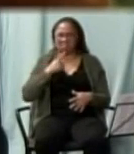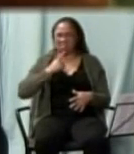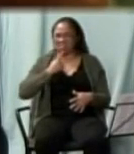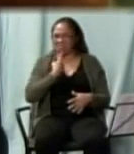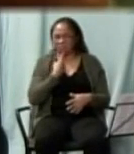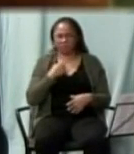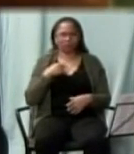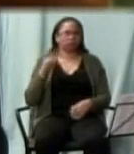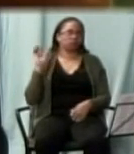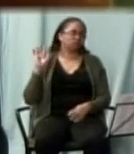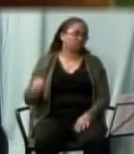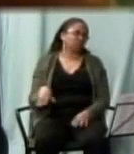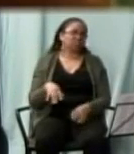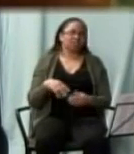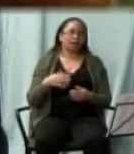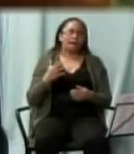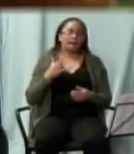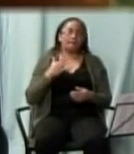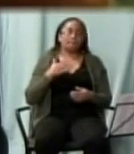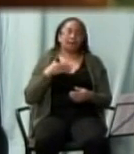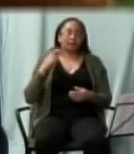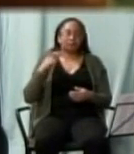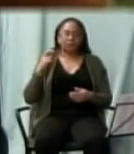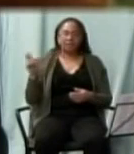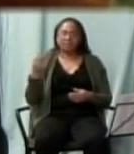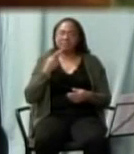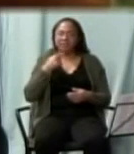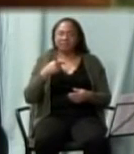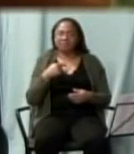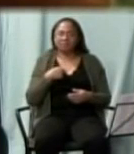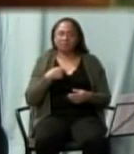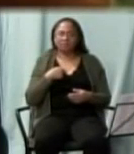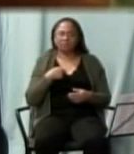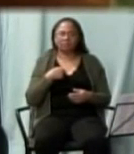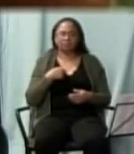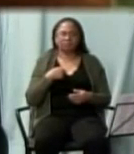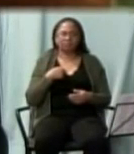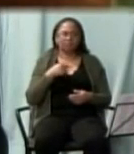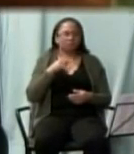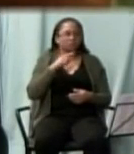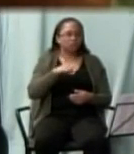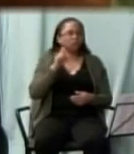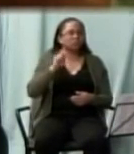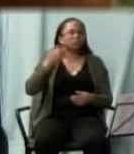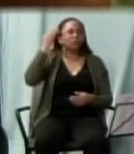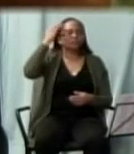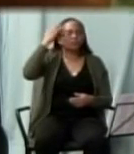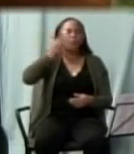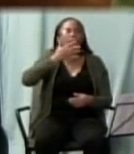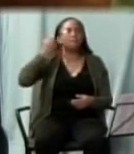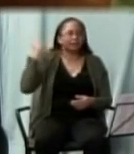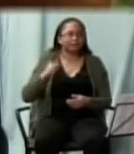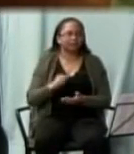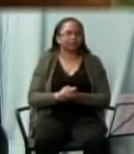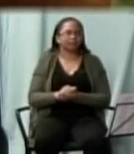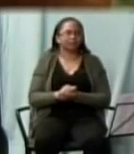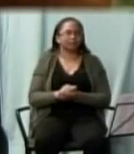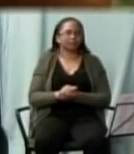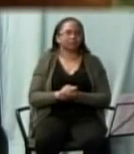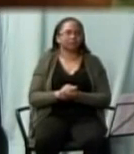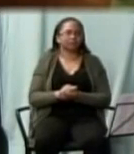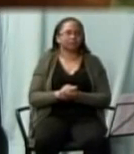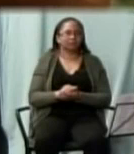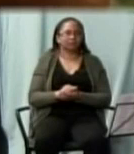stooped and my friend with me said you should have known better than to expect perfection